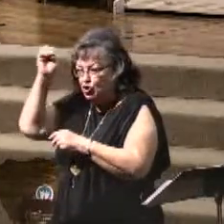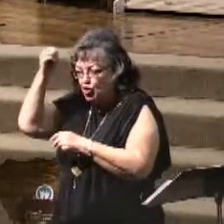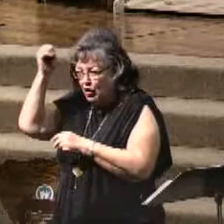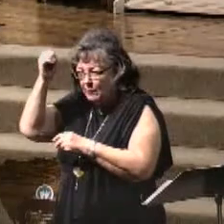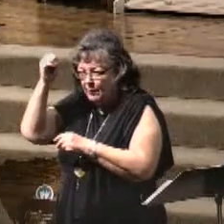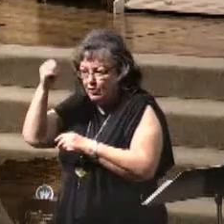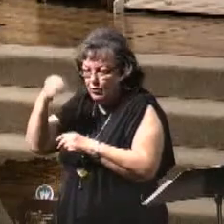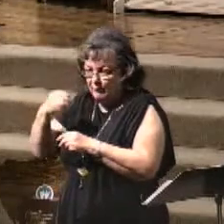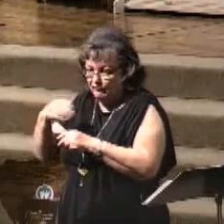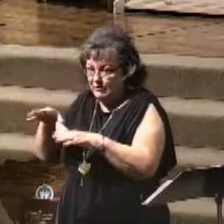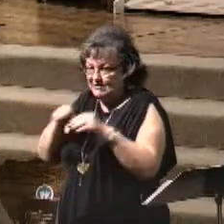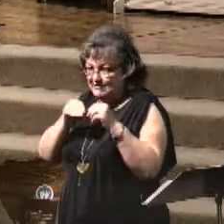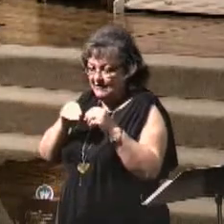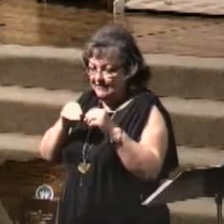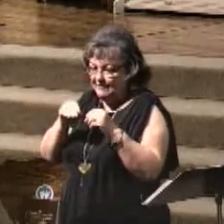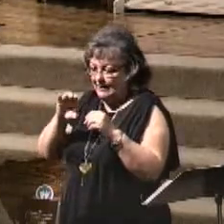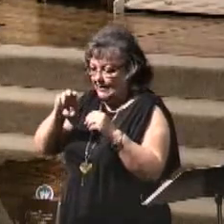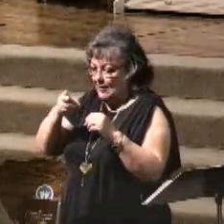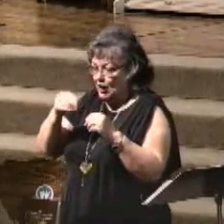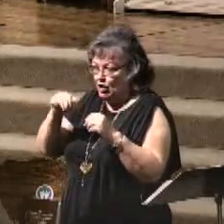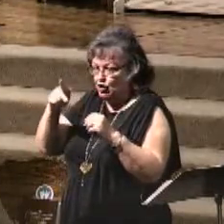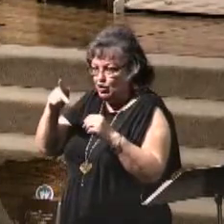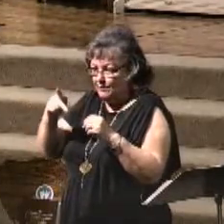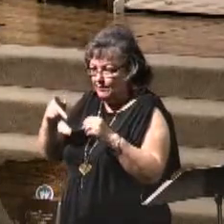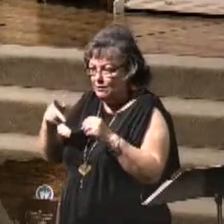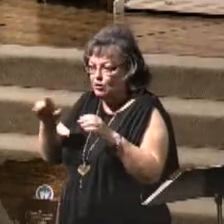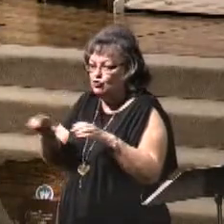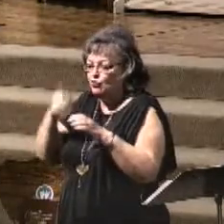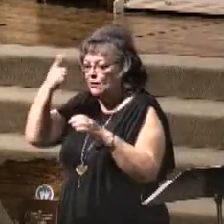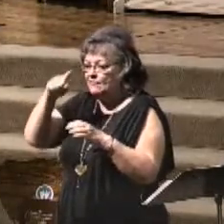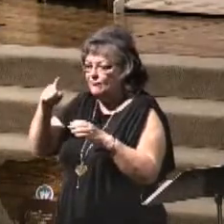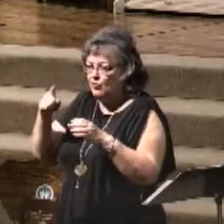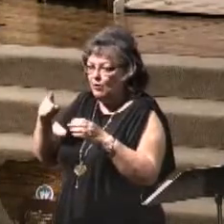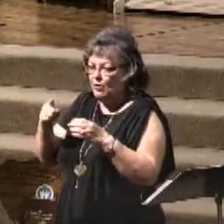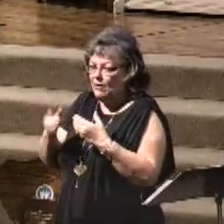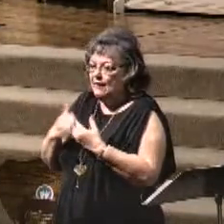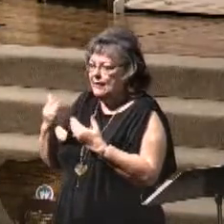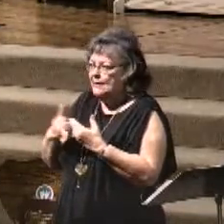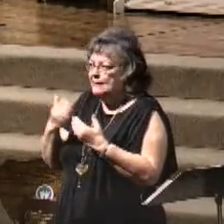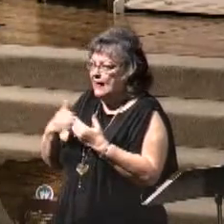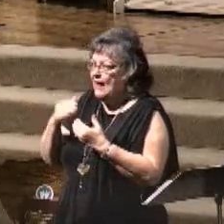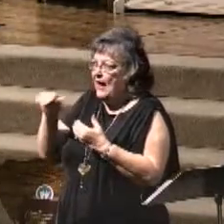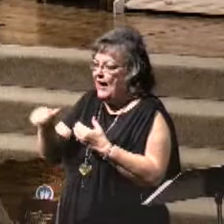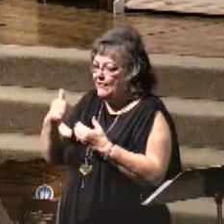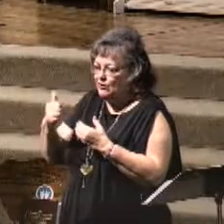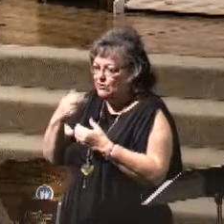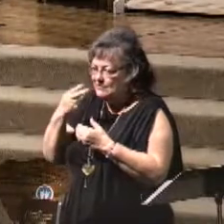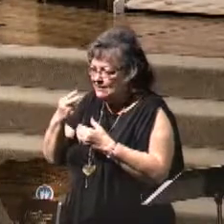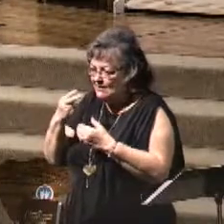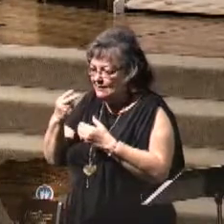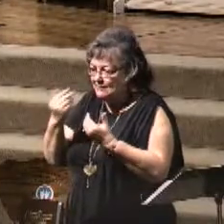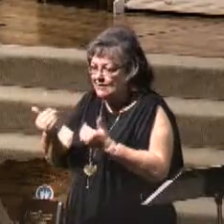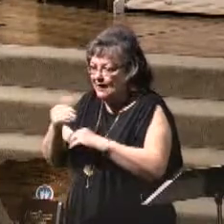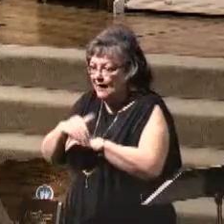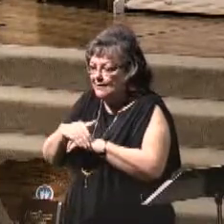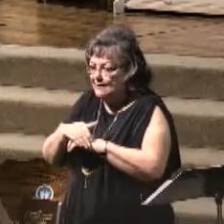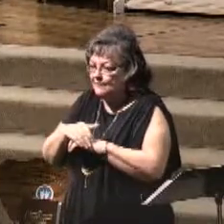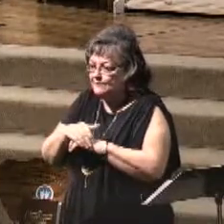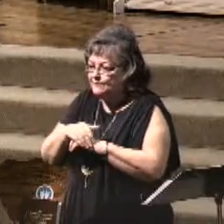implant of a chip. And they're doing this as a convenience kind of thing. Others, you'll see tonight about